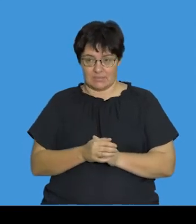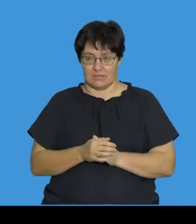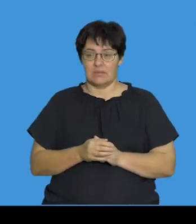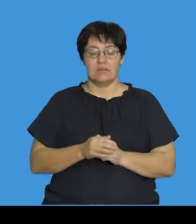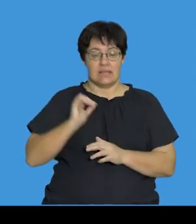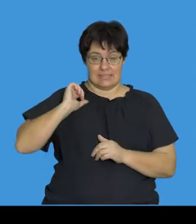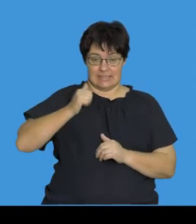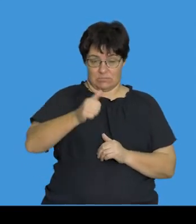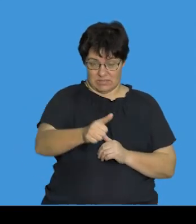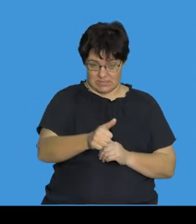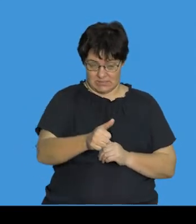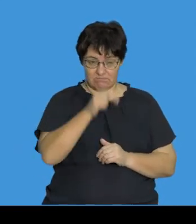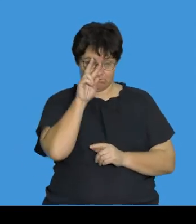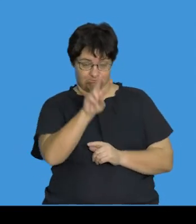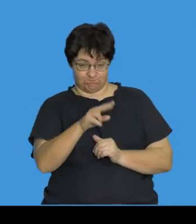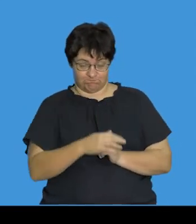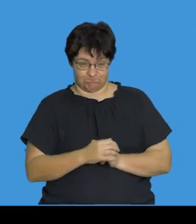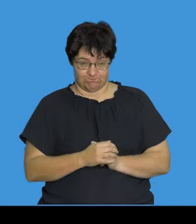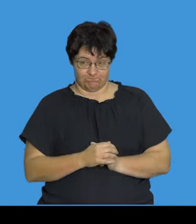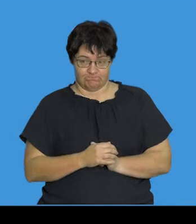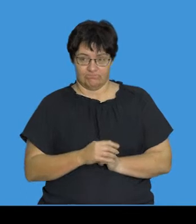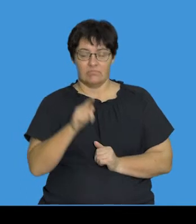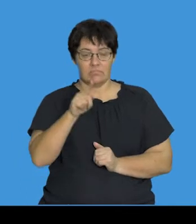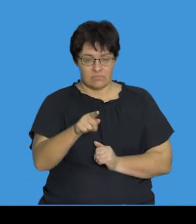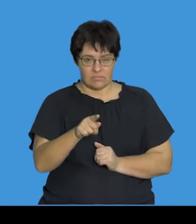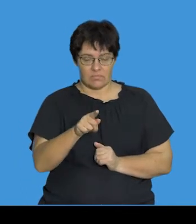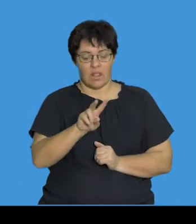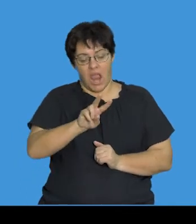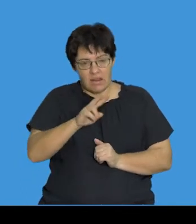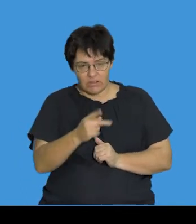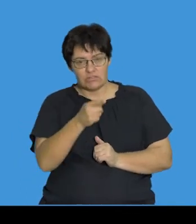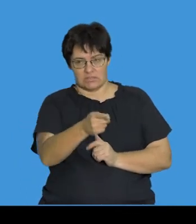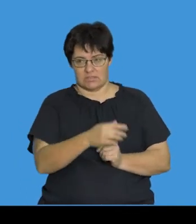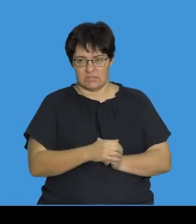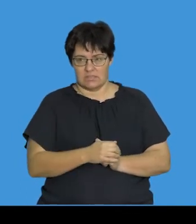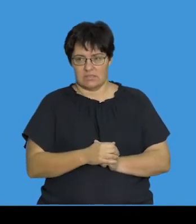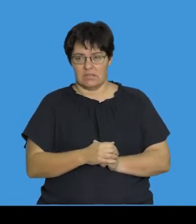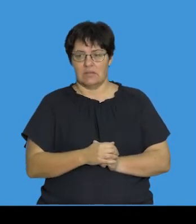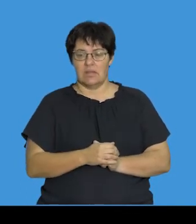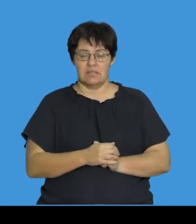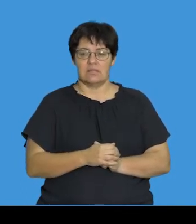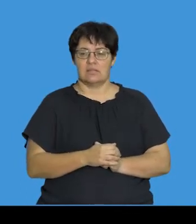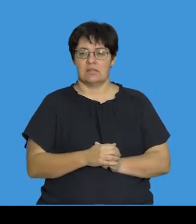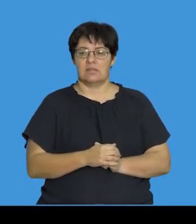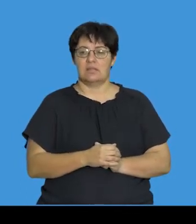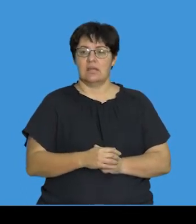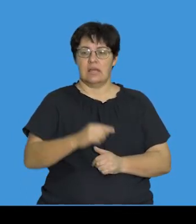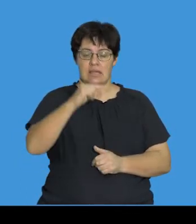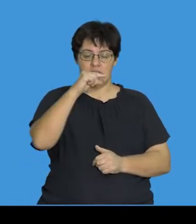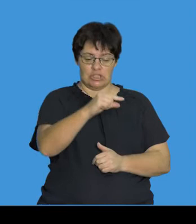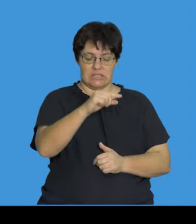here's the sequence that we're looking at, and here's the inversion of that sequence. So essentially,